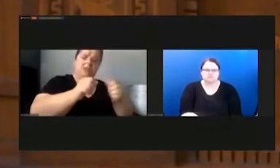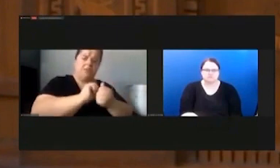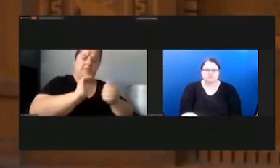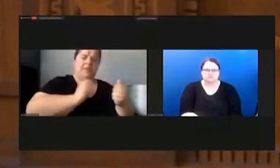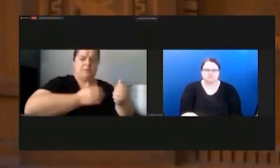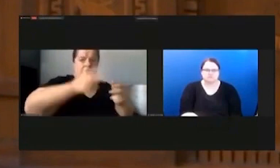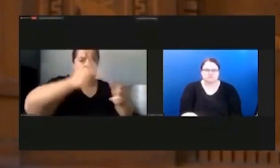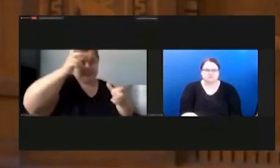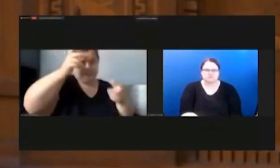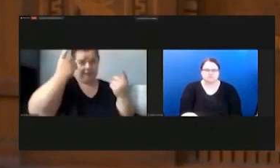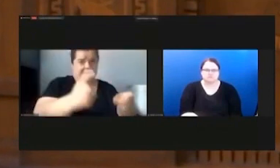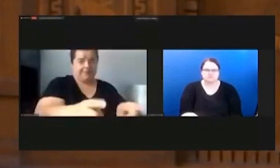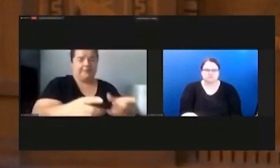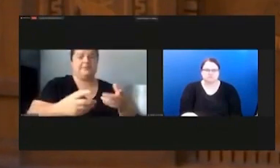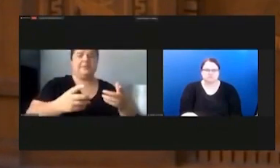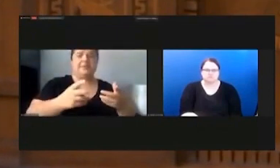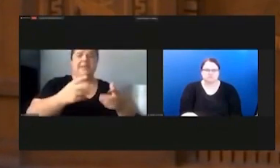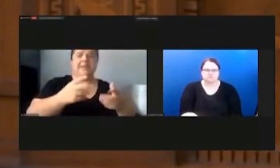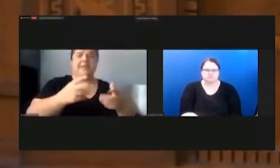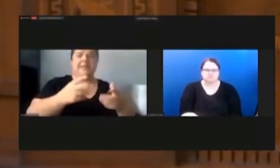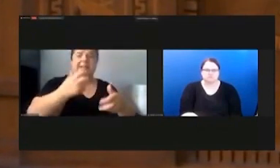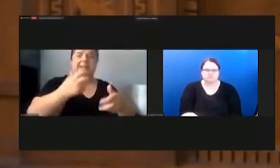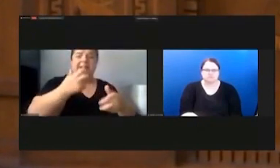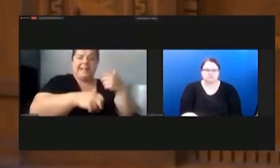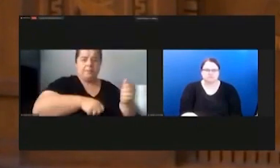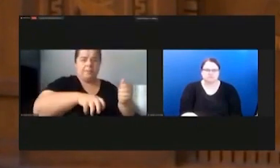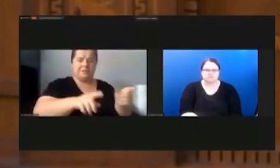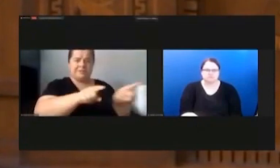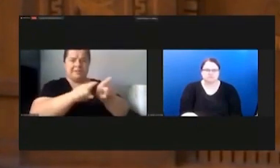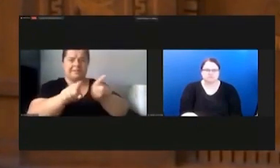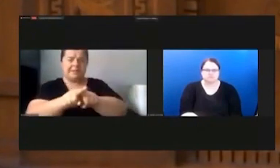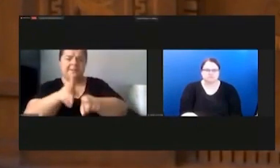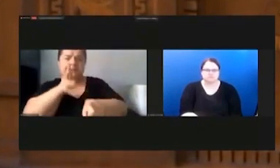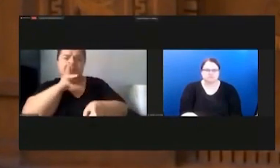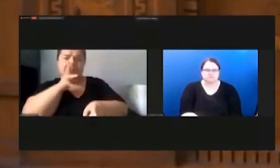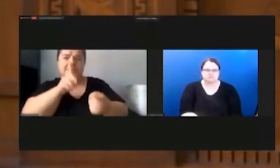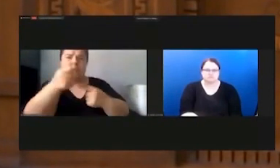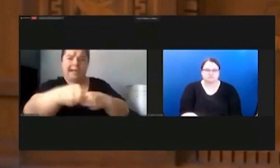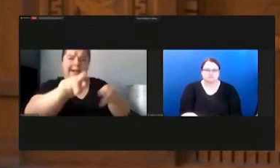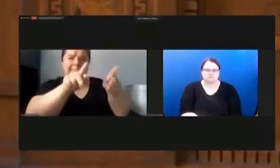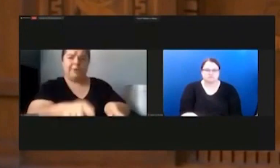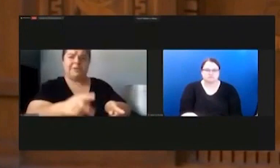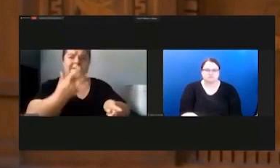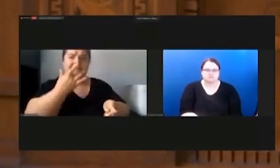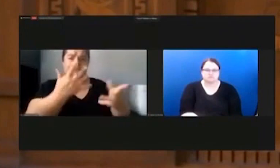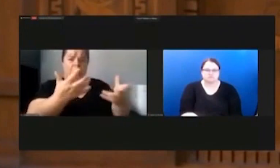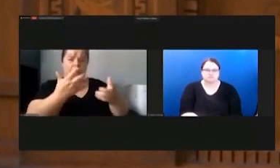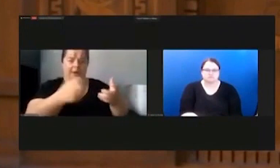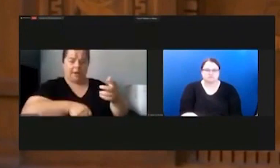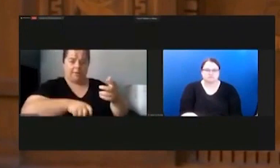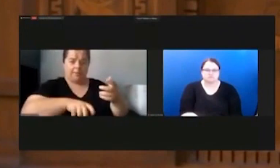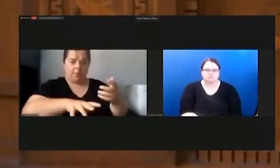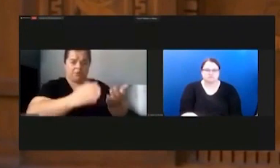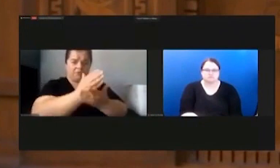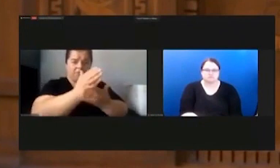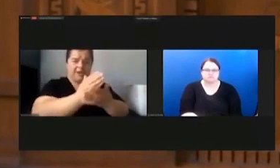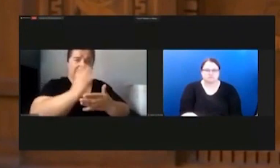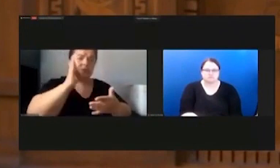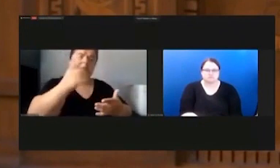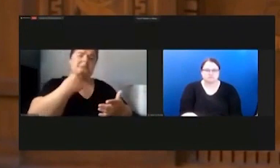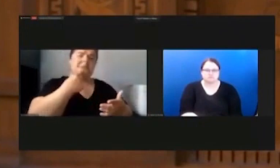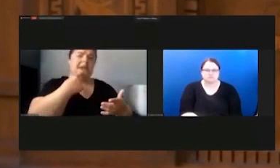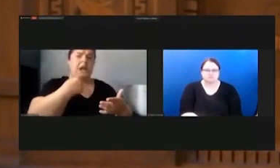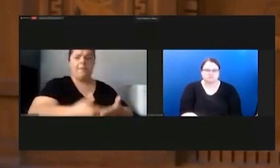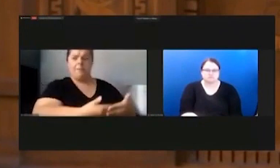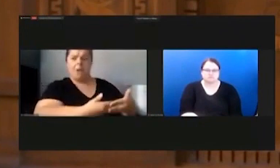The issue of abortion is no different. Speak to any person in favor of abortion rights and they will say something to the tune of, a fetus is not a